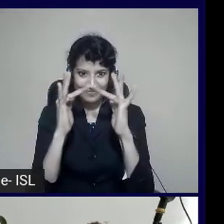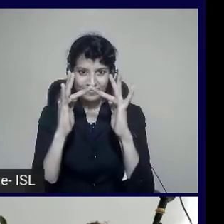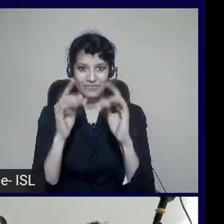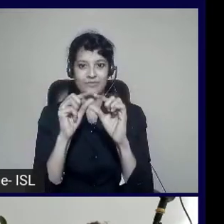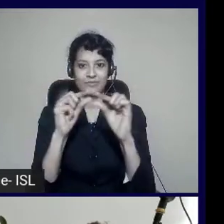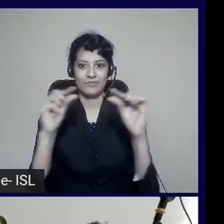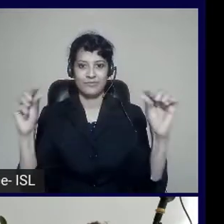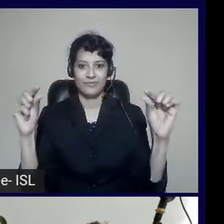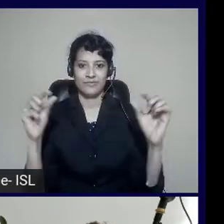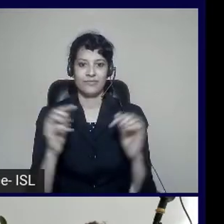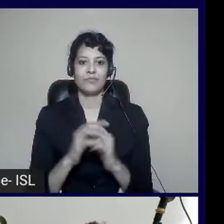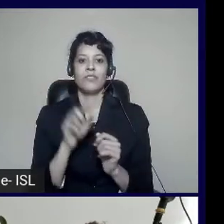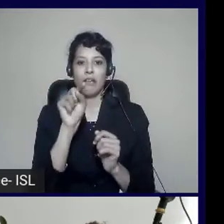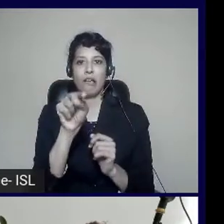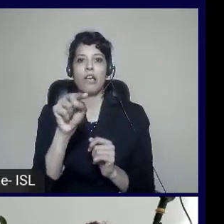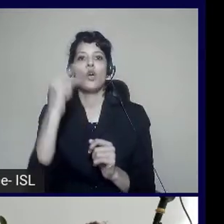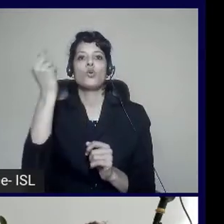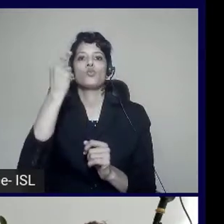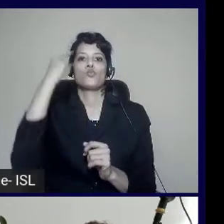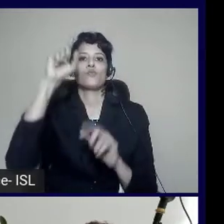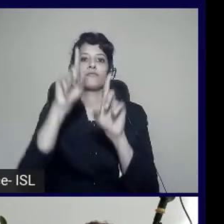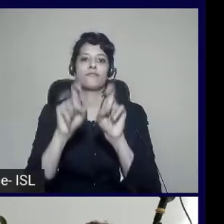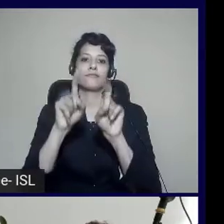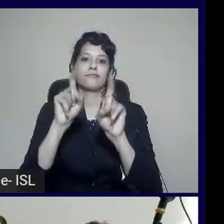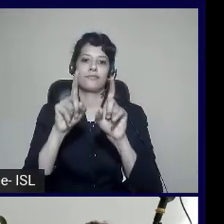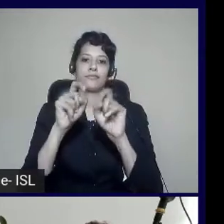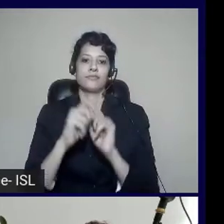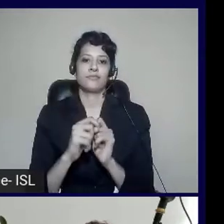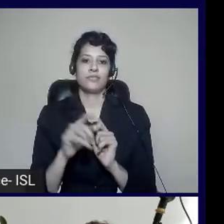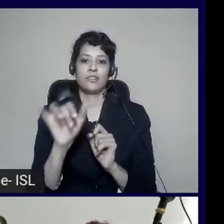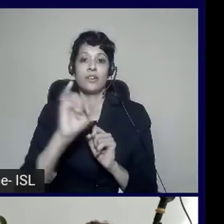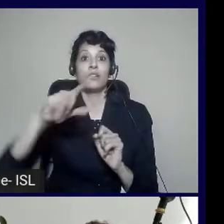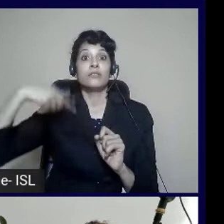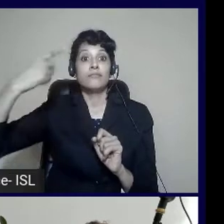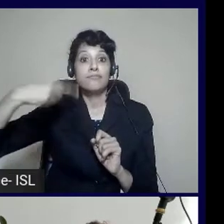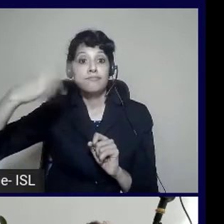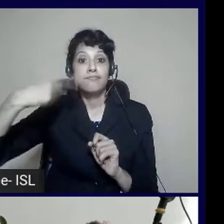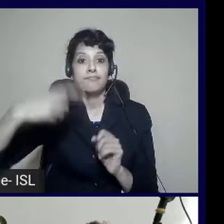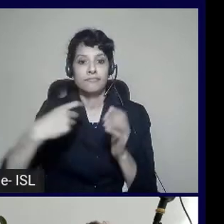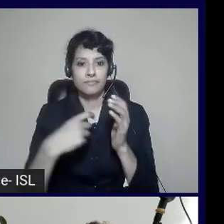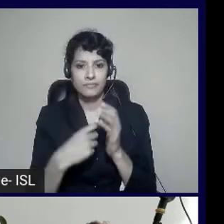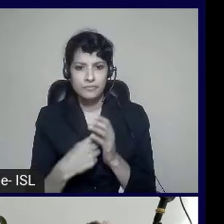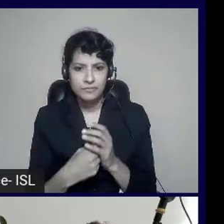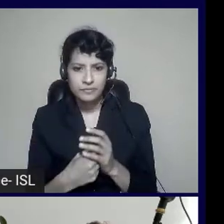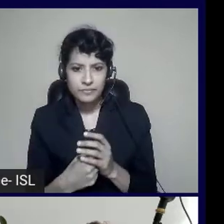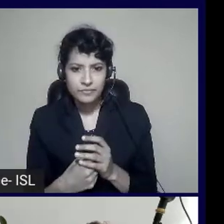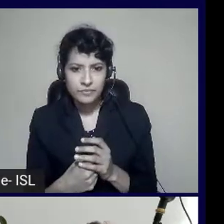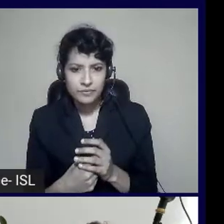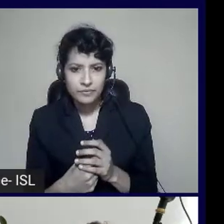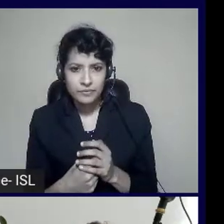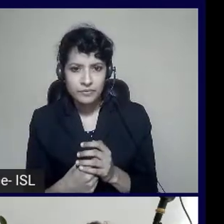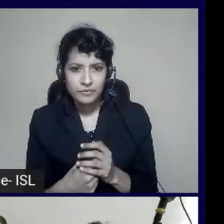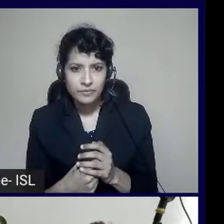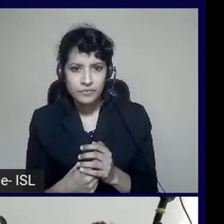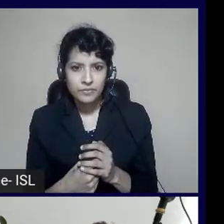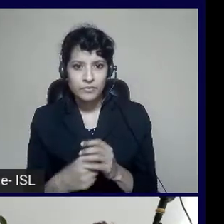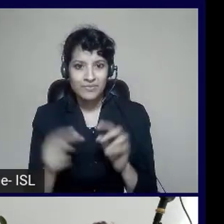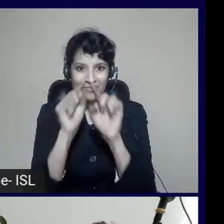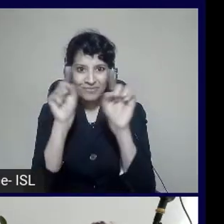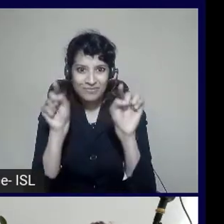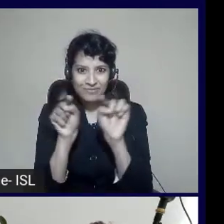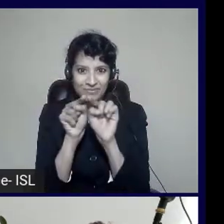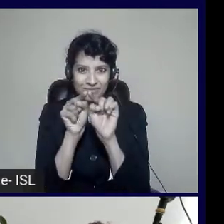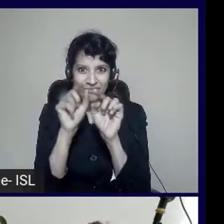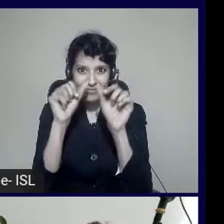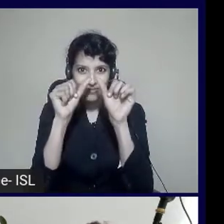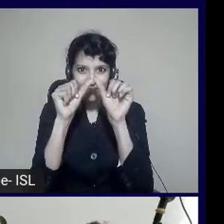-html. It also allows you to run GitHub Actions out of the box. You can see there, that's my accessibility action. Now, I didn't have to do